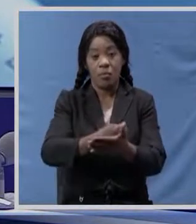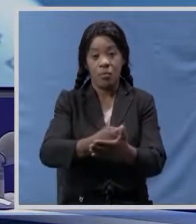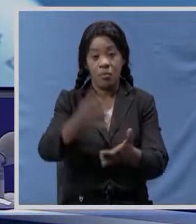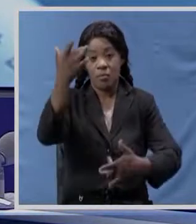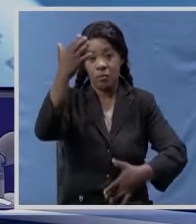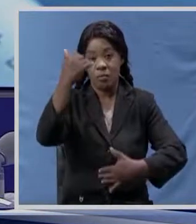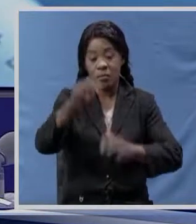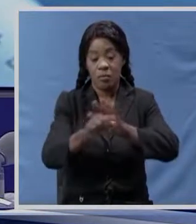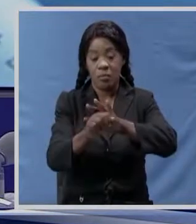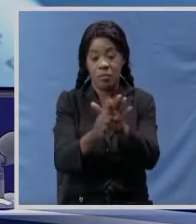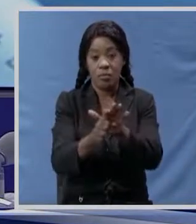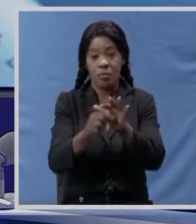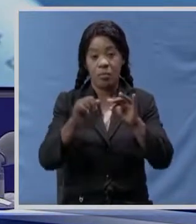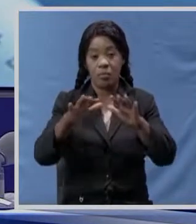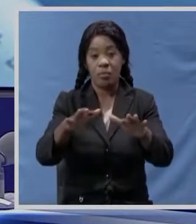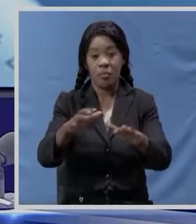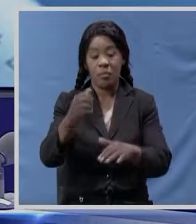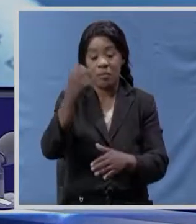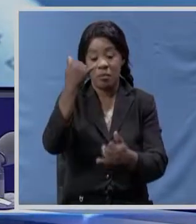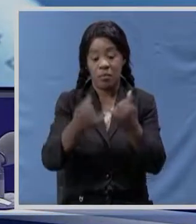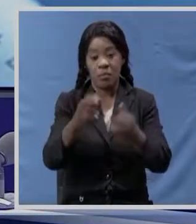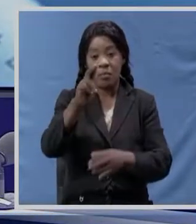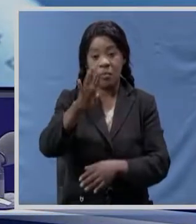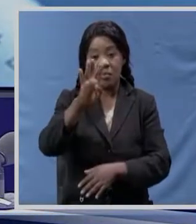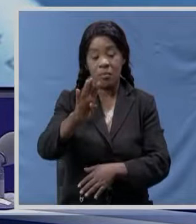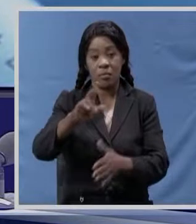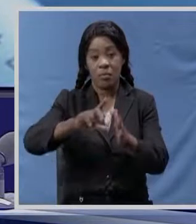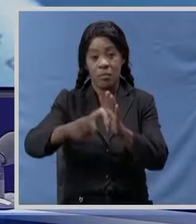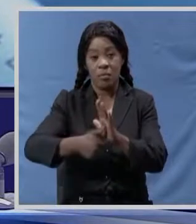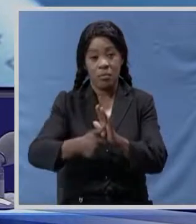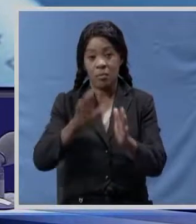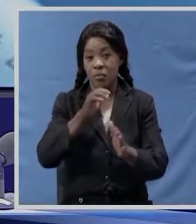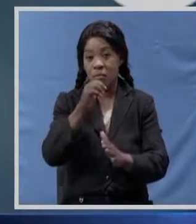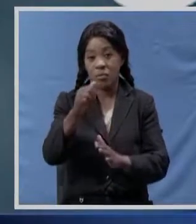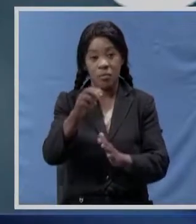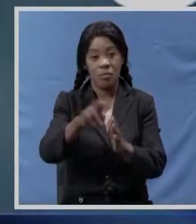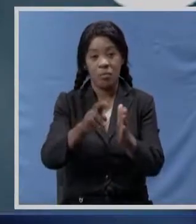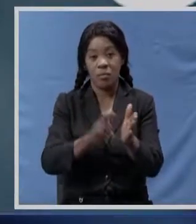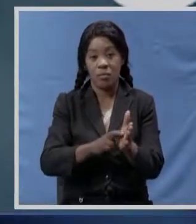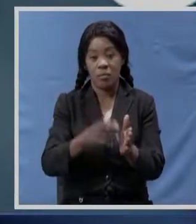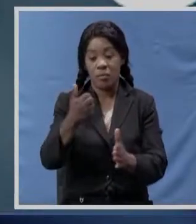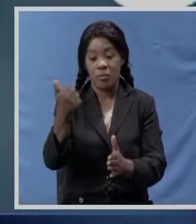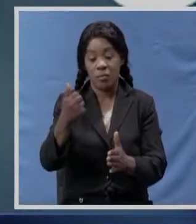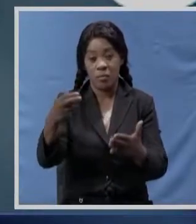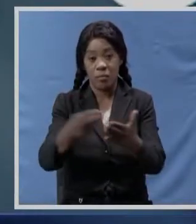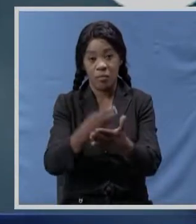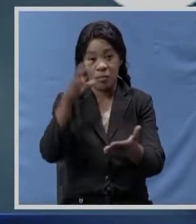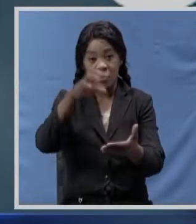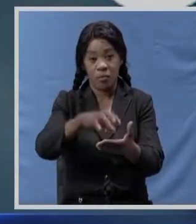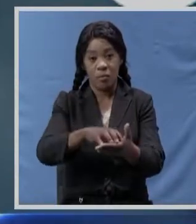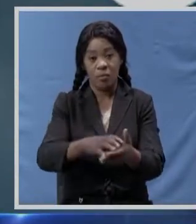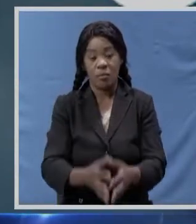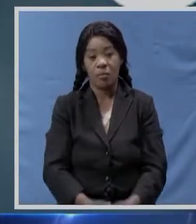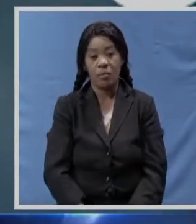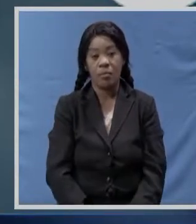-19 cases in the last 24 hours Sharon Kunda has more in the following report the country has continued